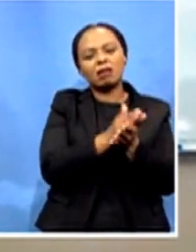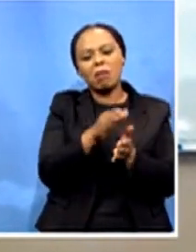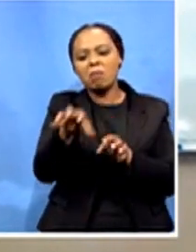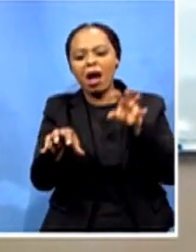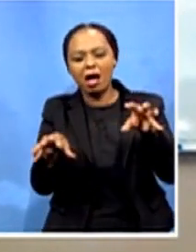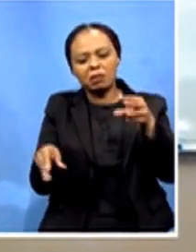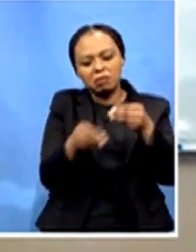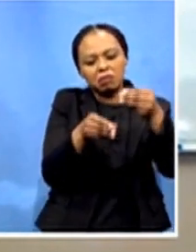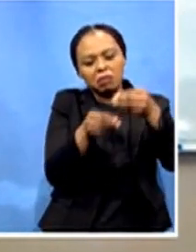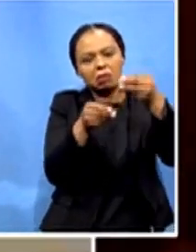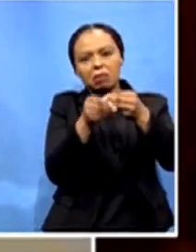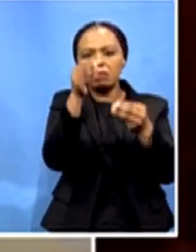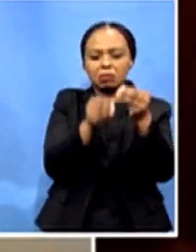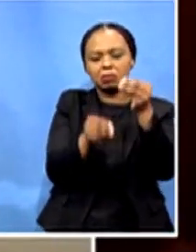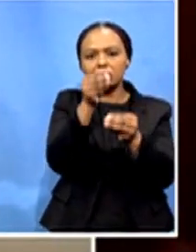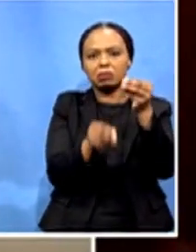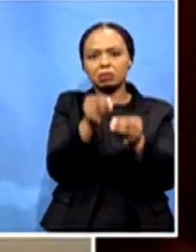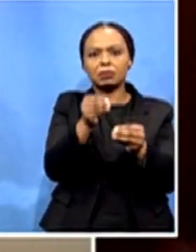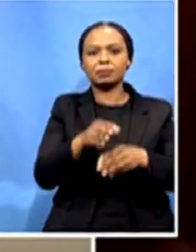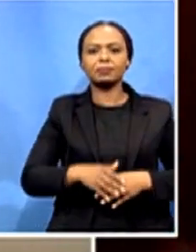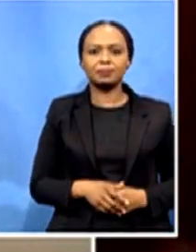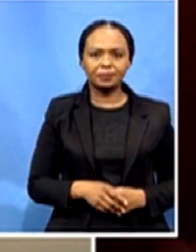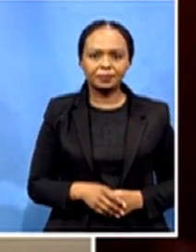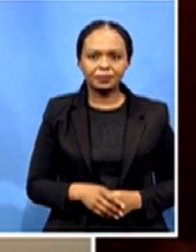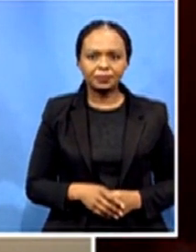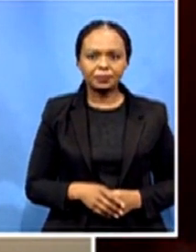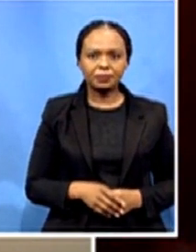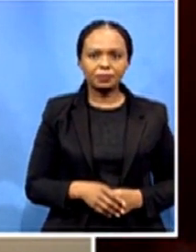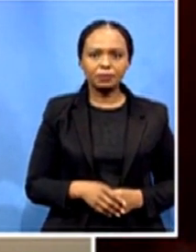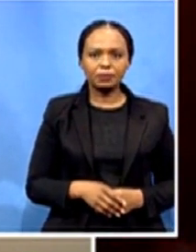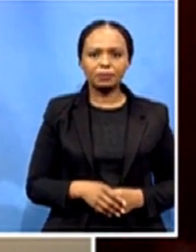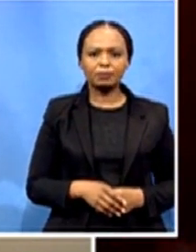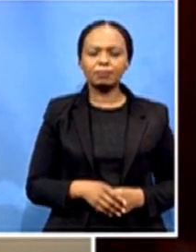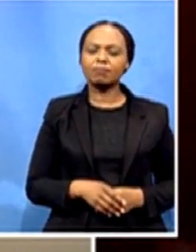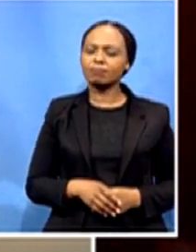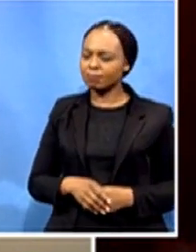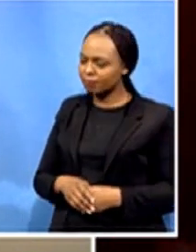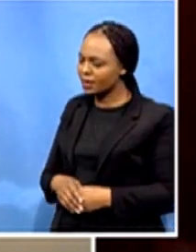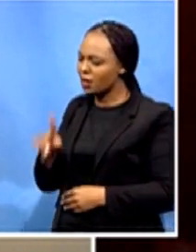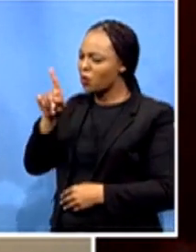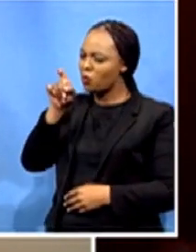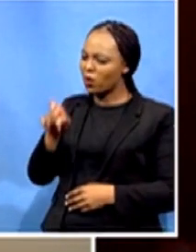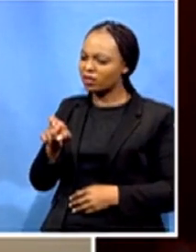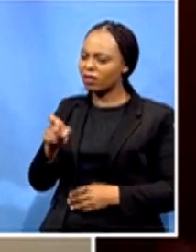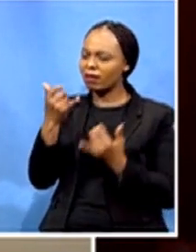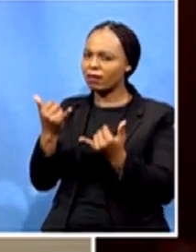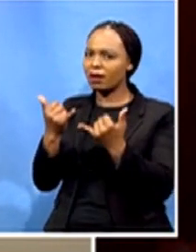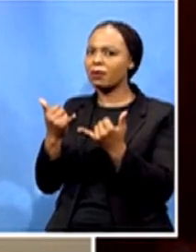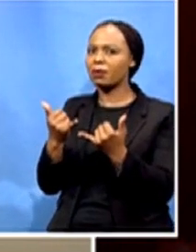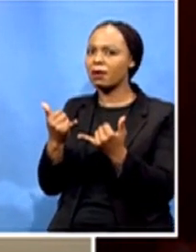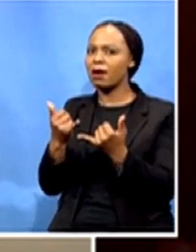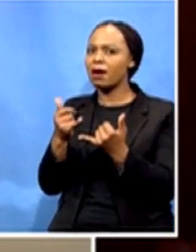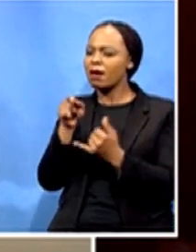of course with any new innovation the big question has got to be its efficacy uh and and how how how it can help provide